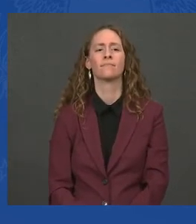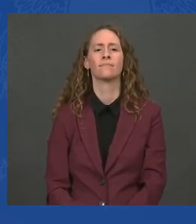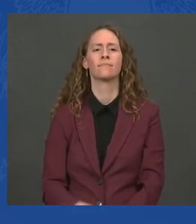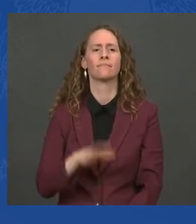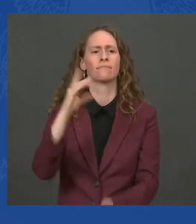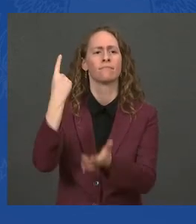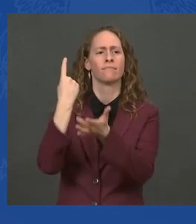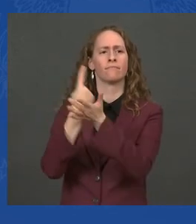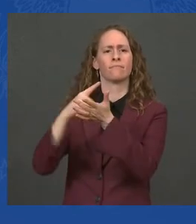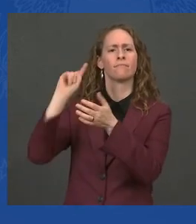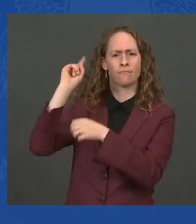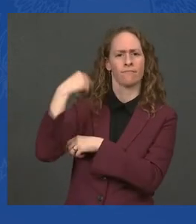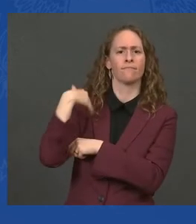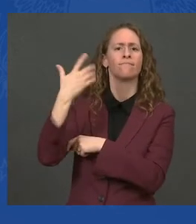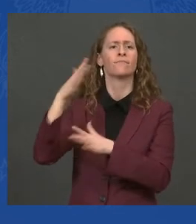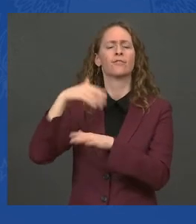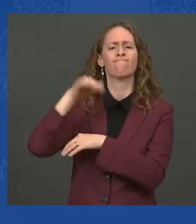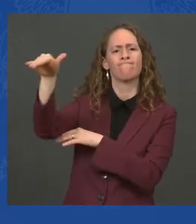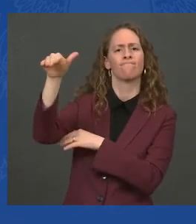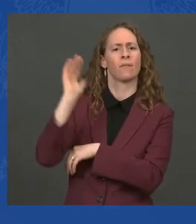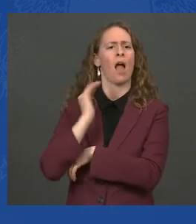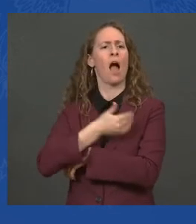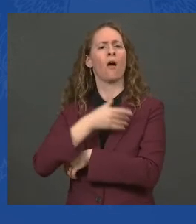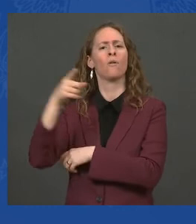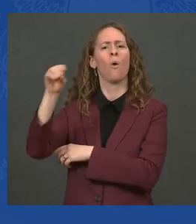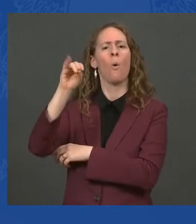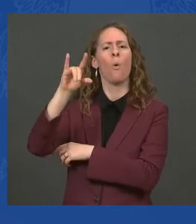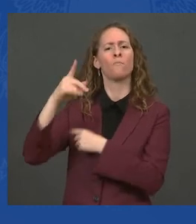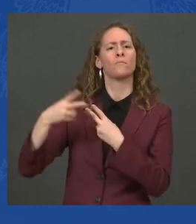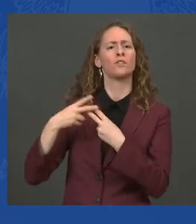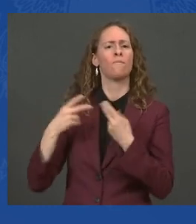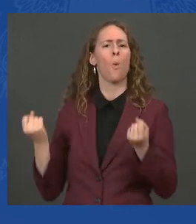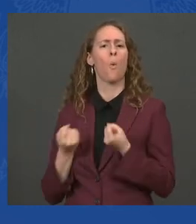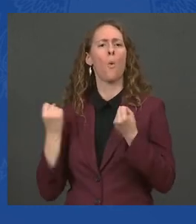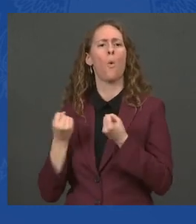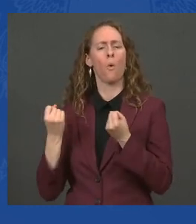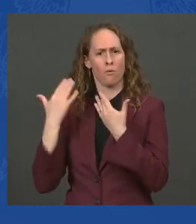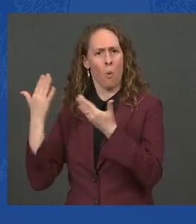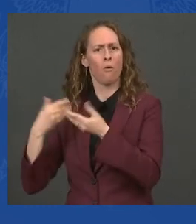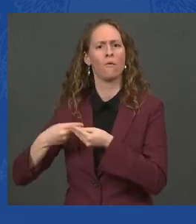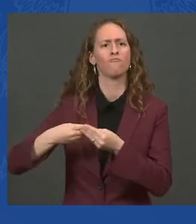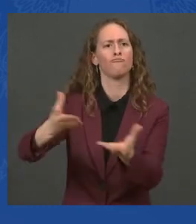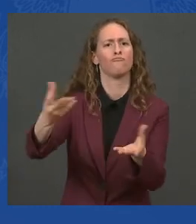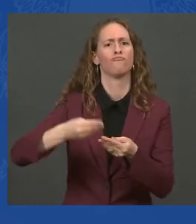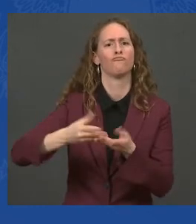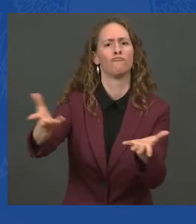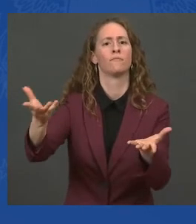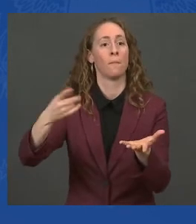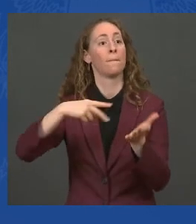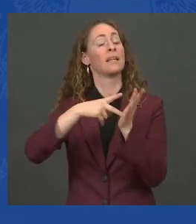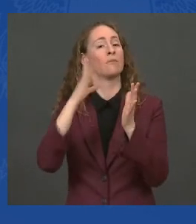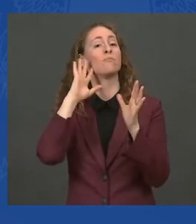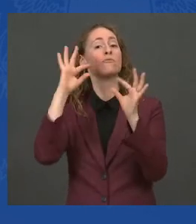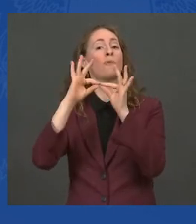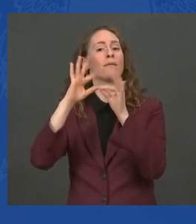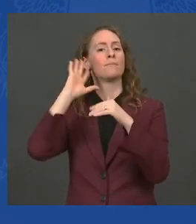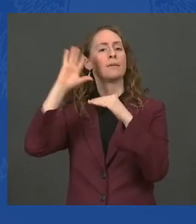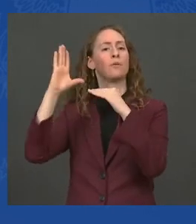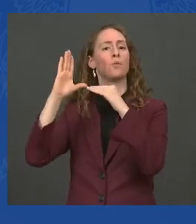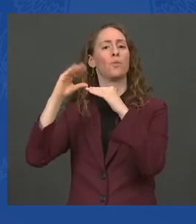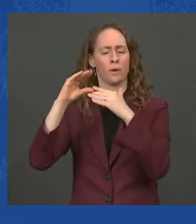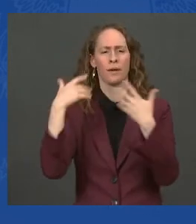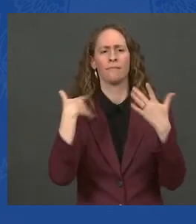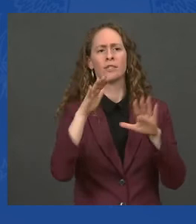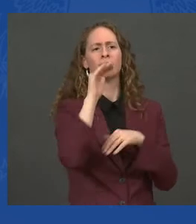and help bring down prices. And I brought together other countries, India, Japan, the Republic of Korea, the United Kingdom, who